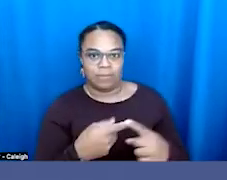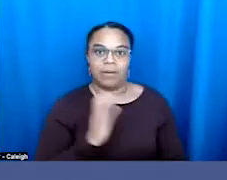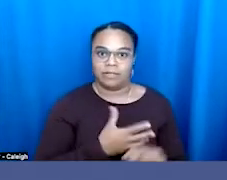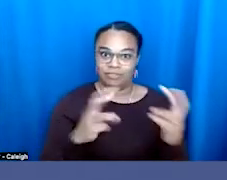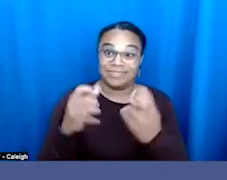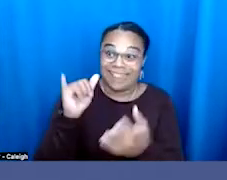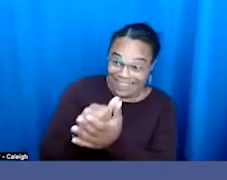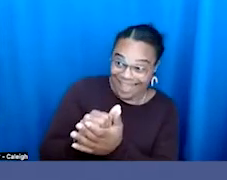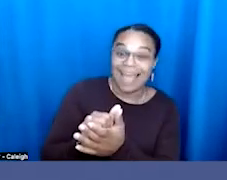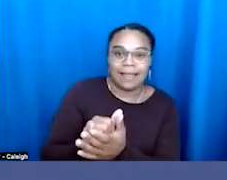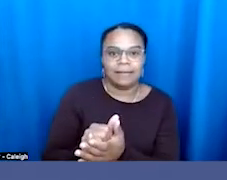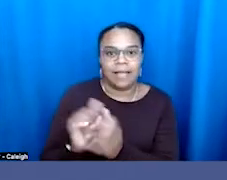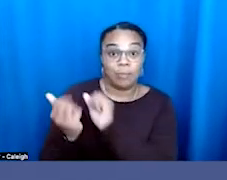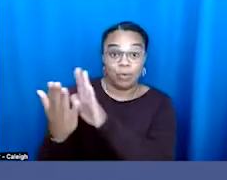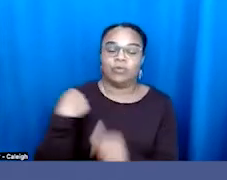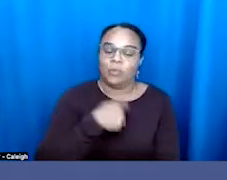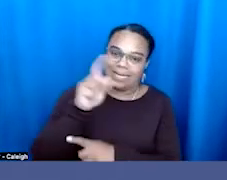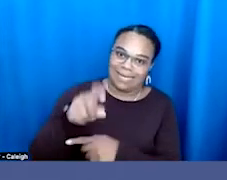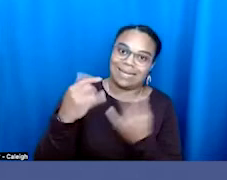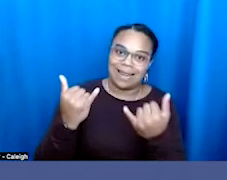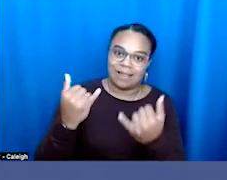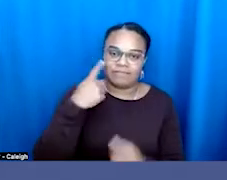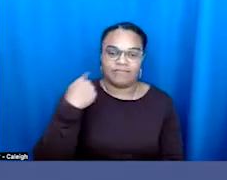to get us across the finish line.